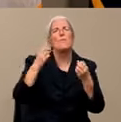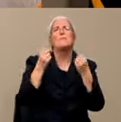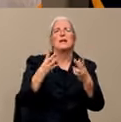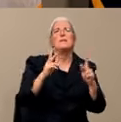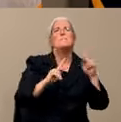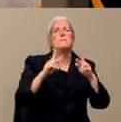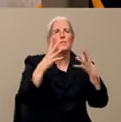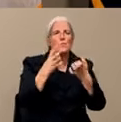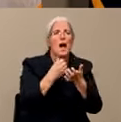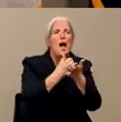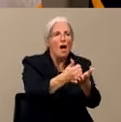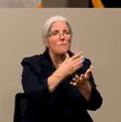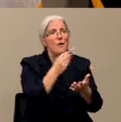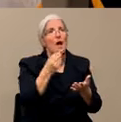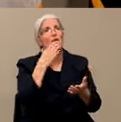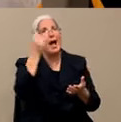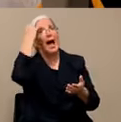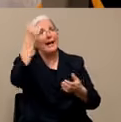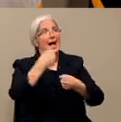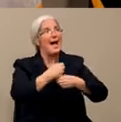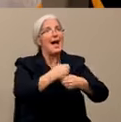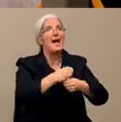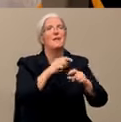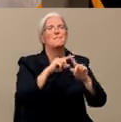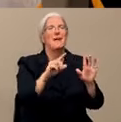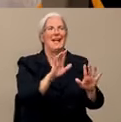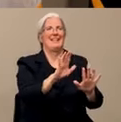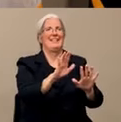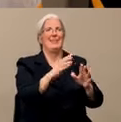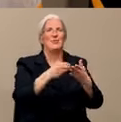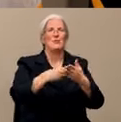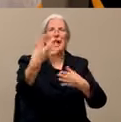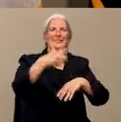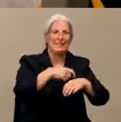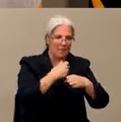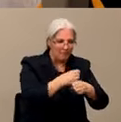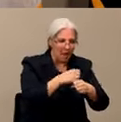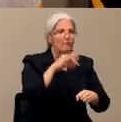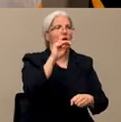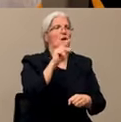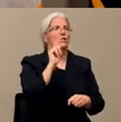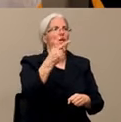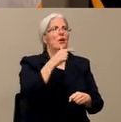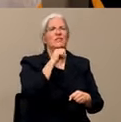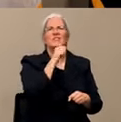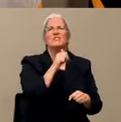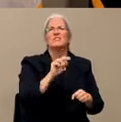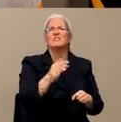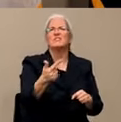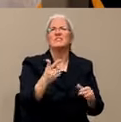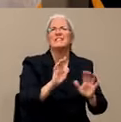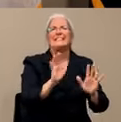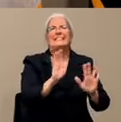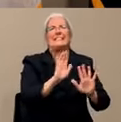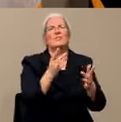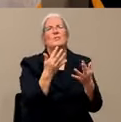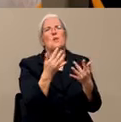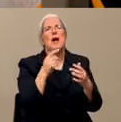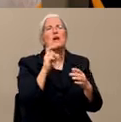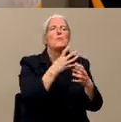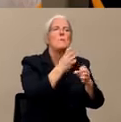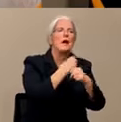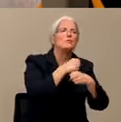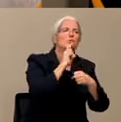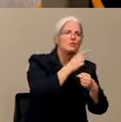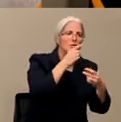but I don't want people to waste their time making masks that can't be used because they're not made of the appropriate material or made in the